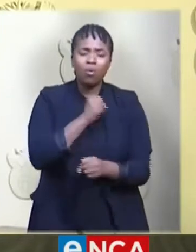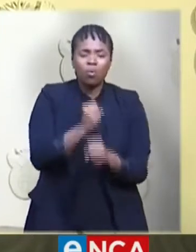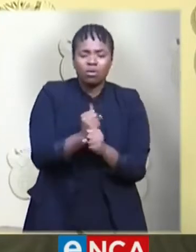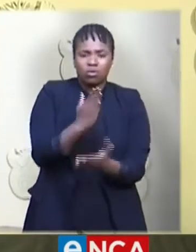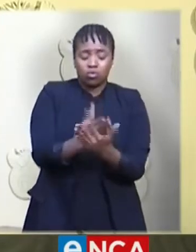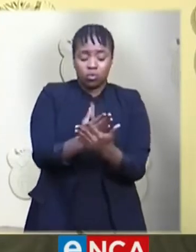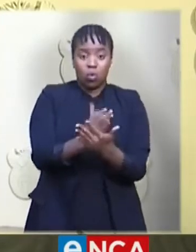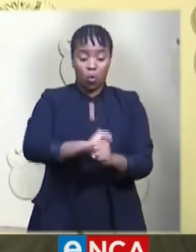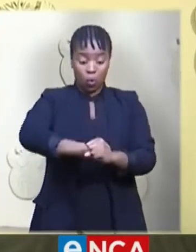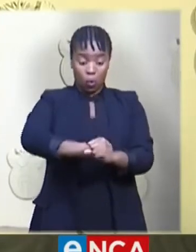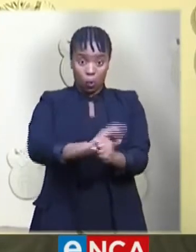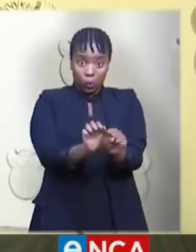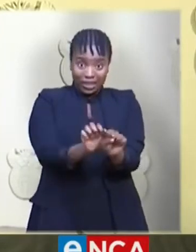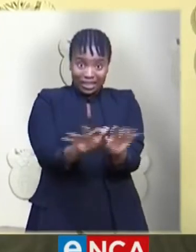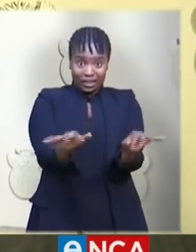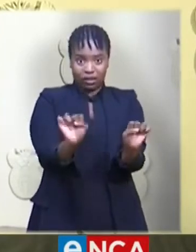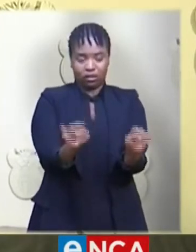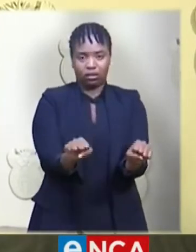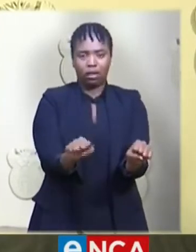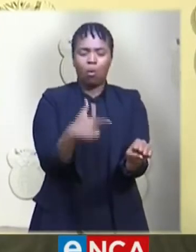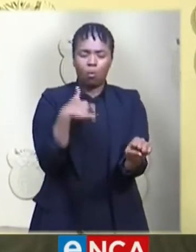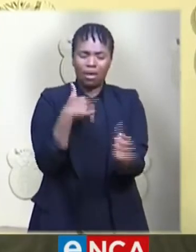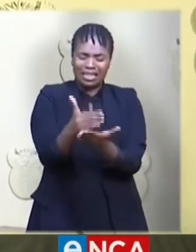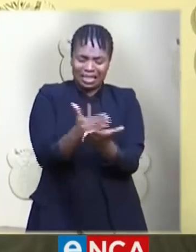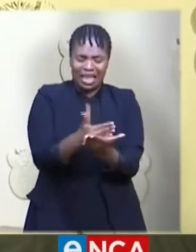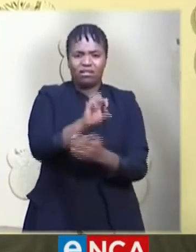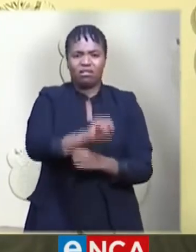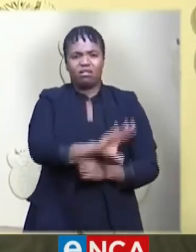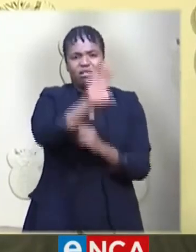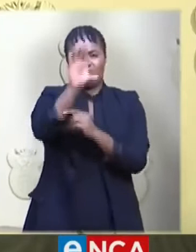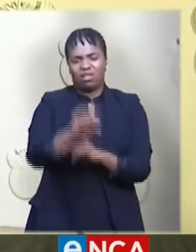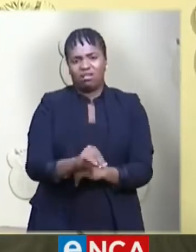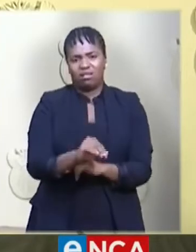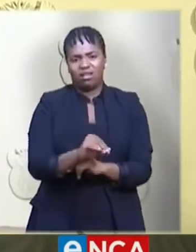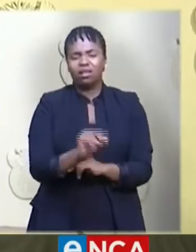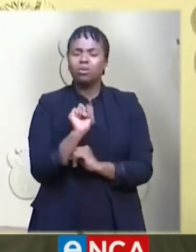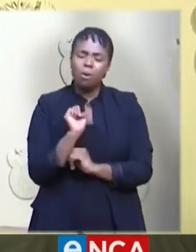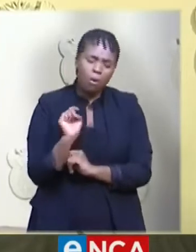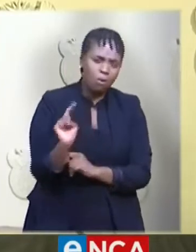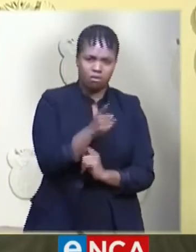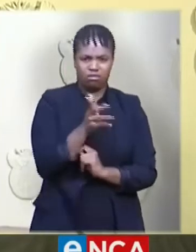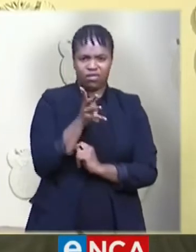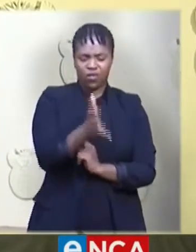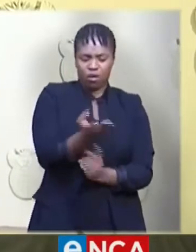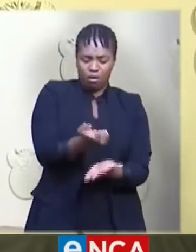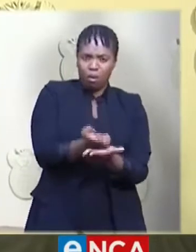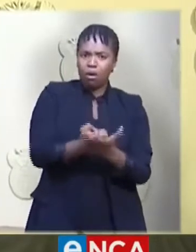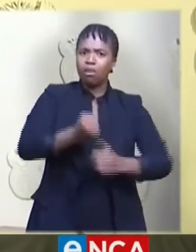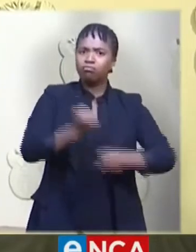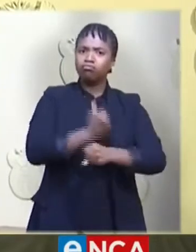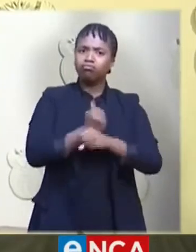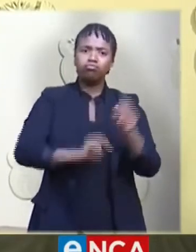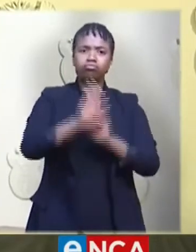and ultimately consume our country. We all want the economy to come back to life.